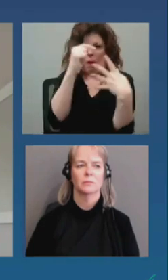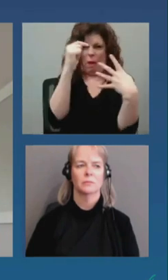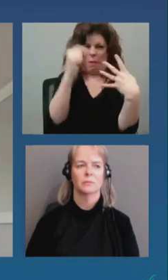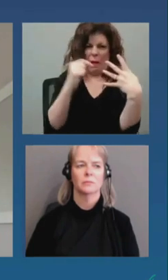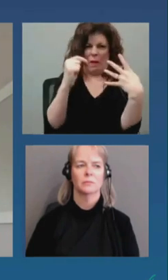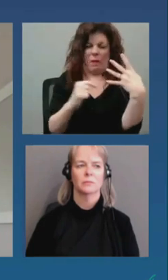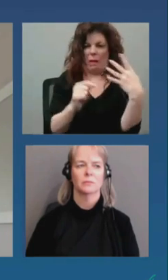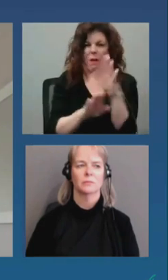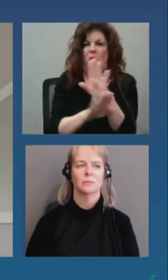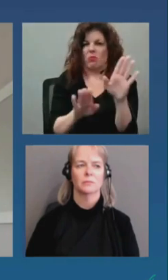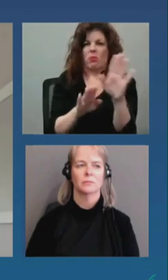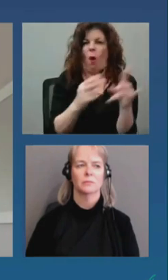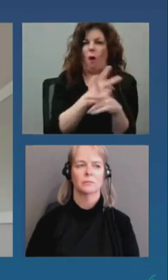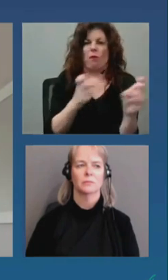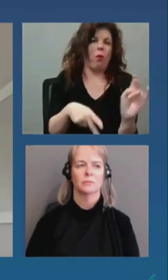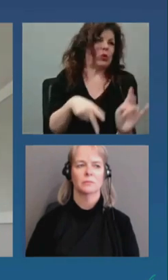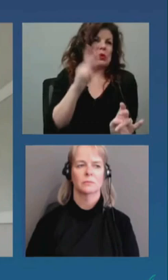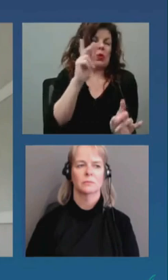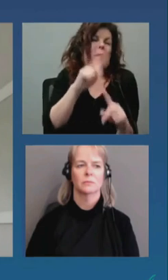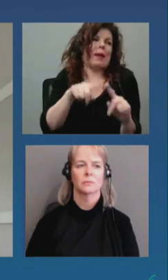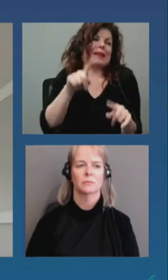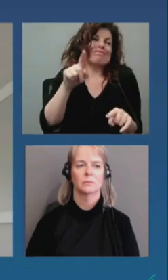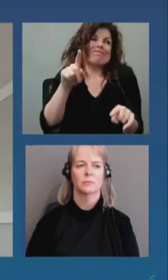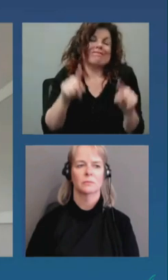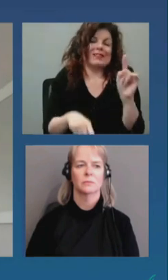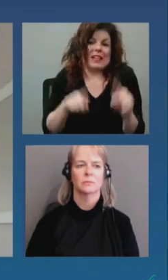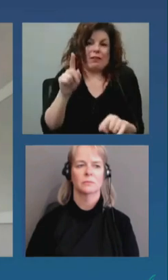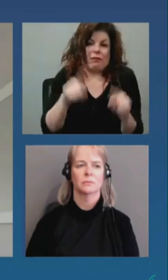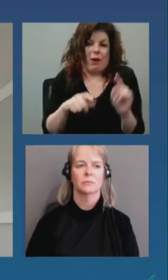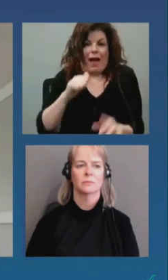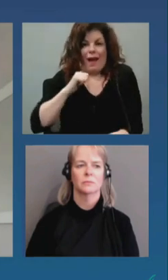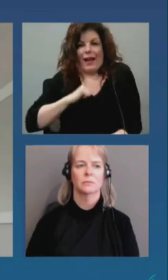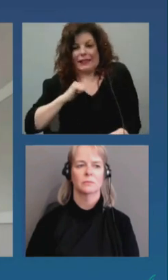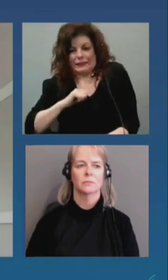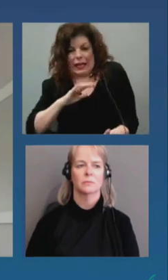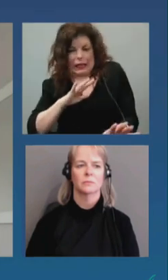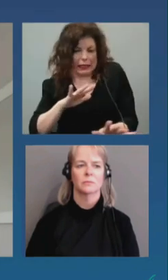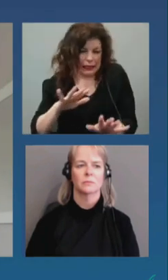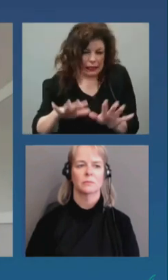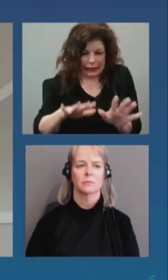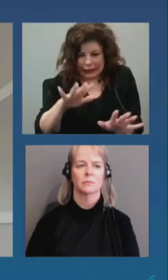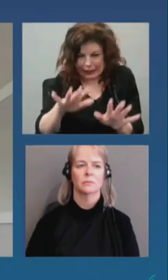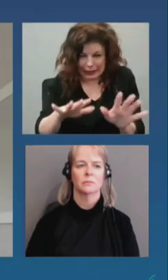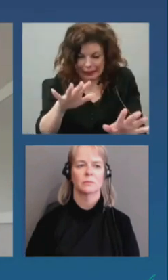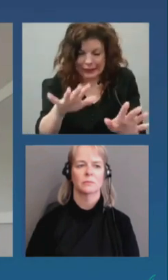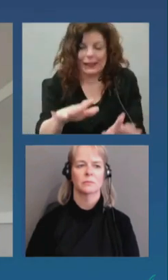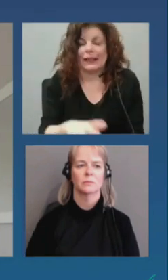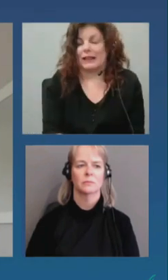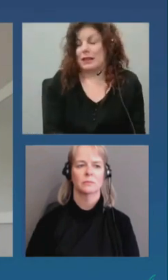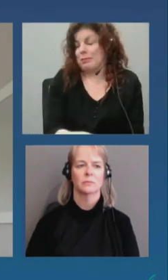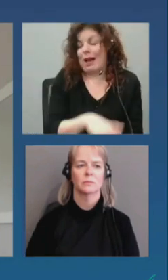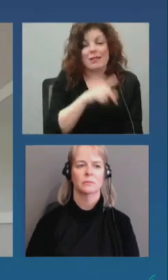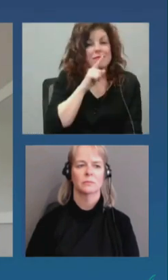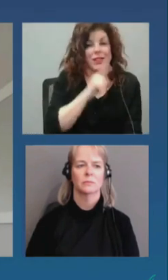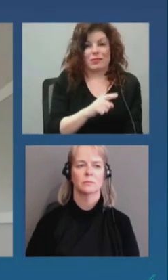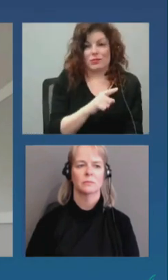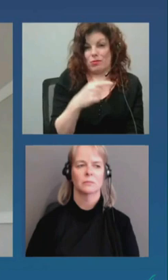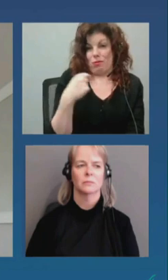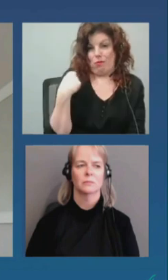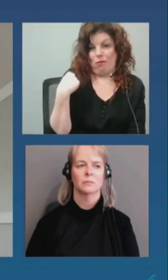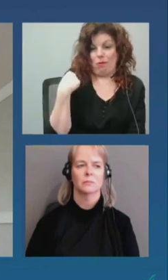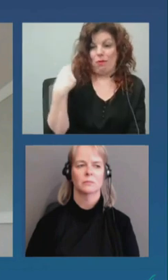quelquefois c'est pas essayé et c'est certain avec les variants